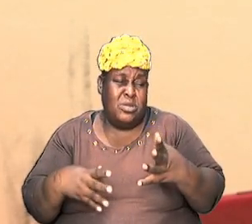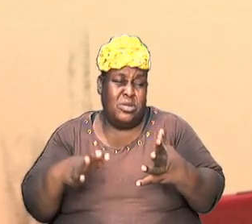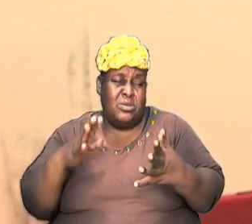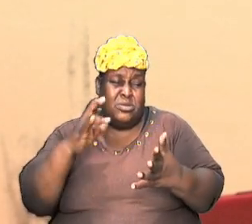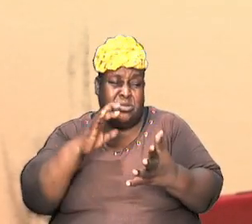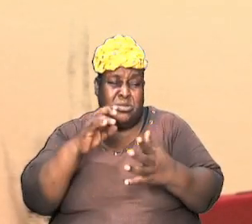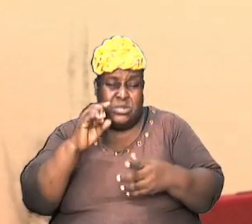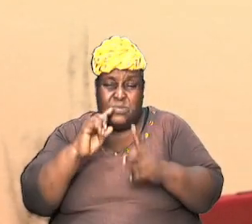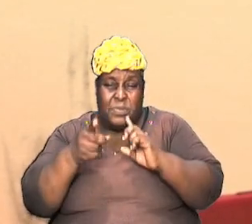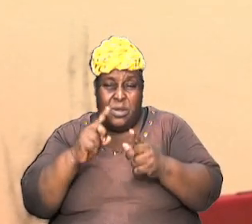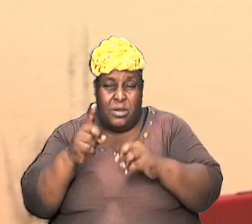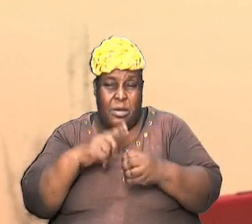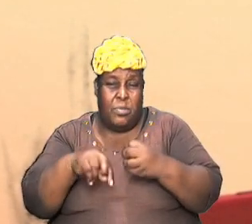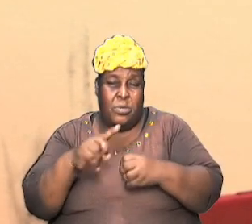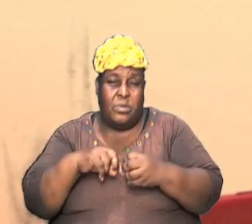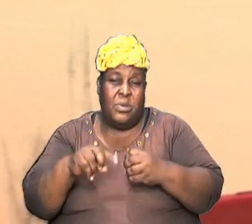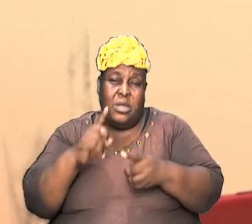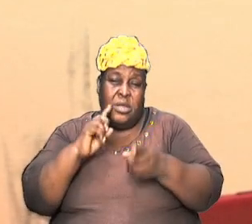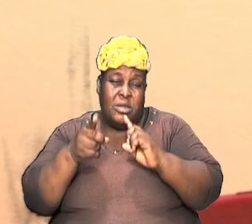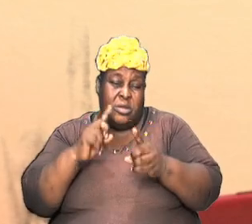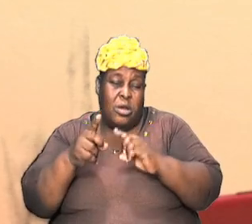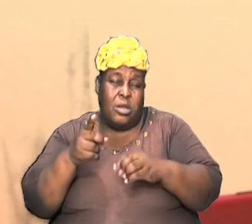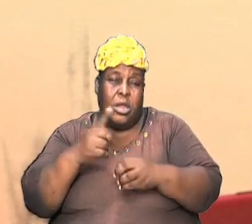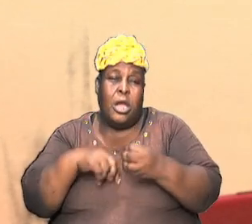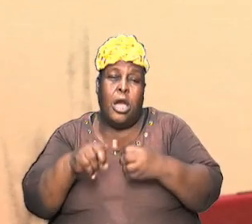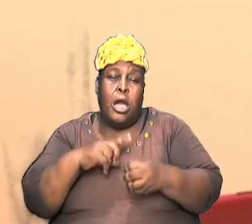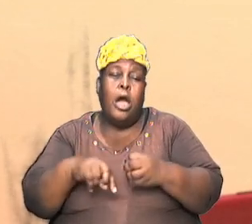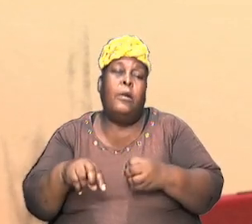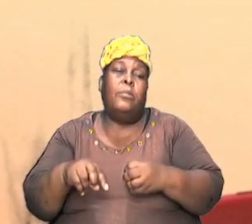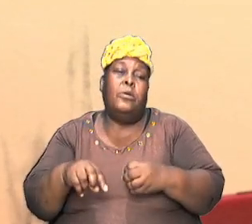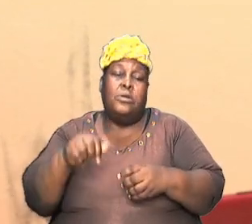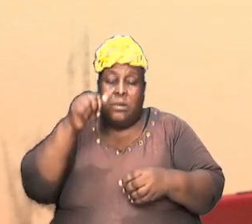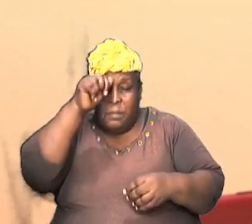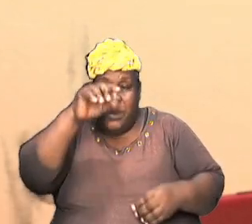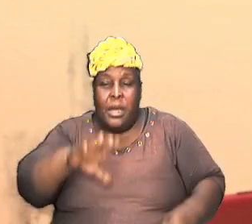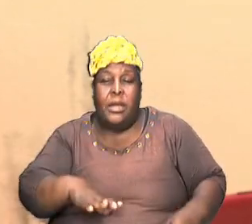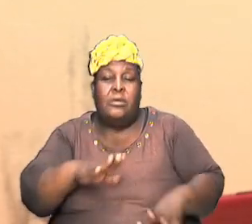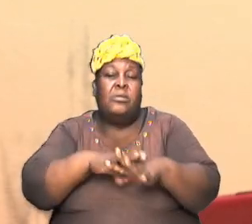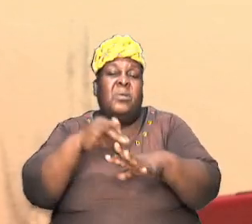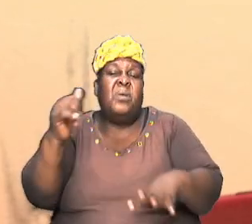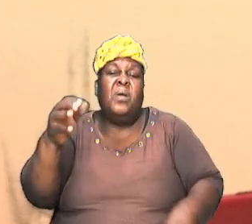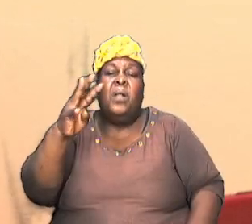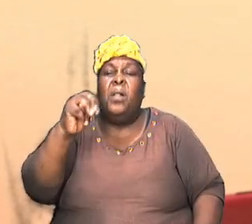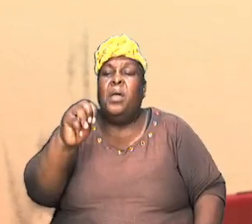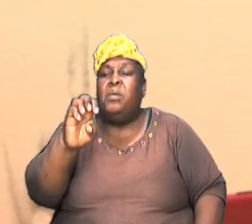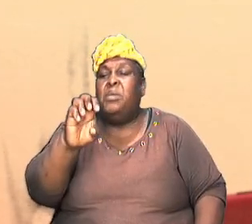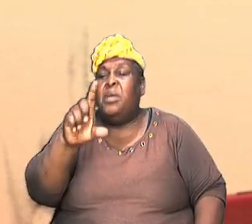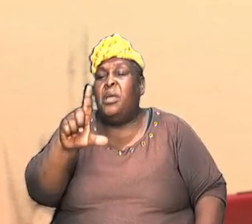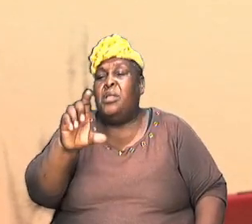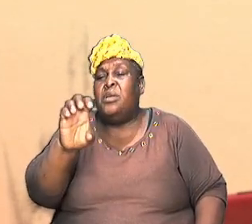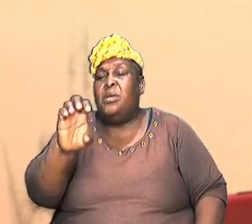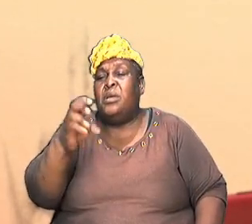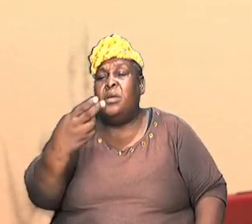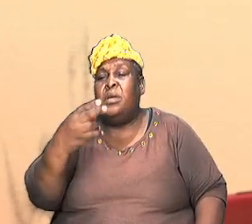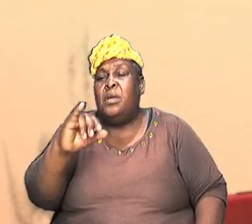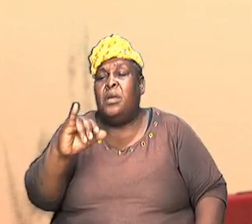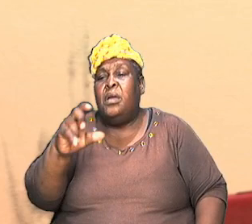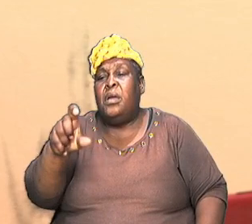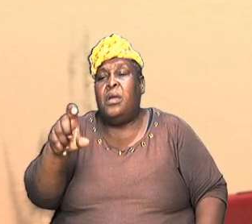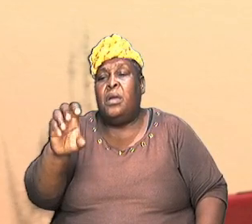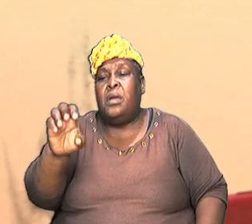talking about now this person called Melchizedek who was he what was his purpose